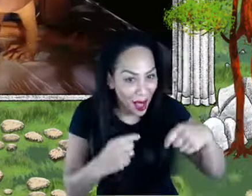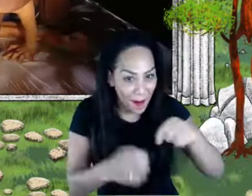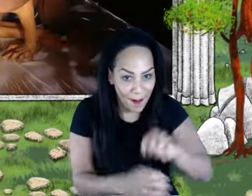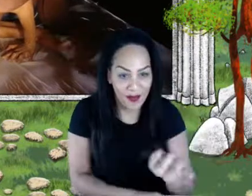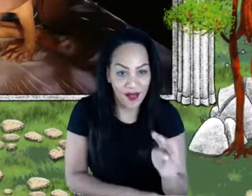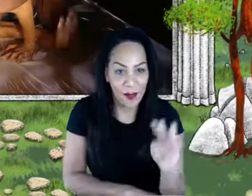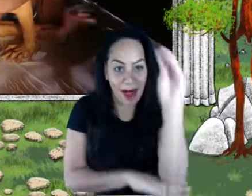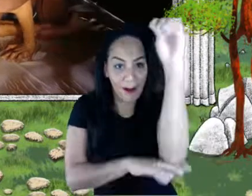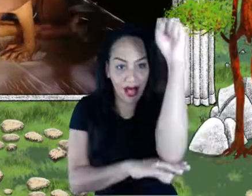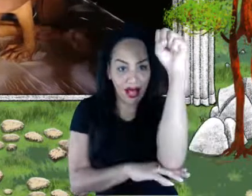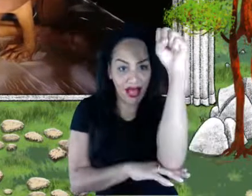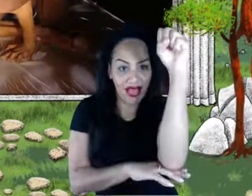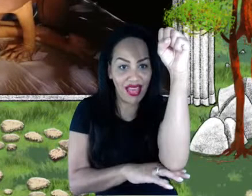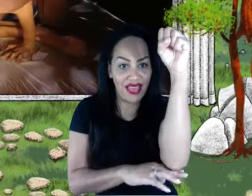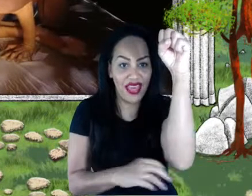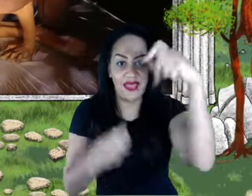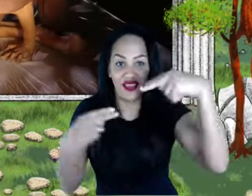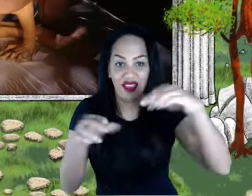it during the show.